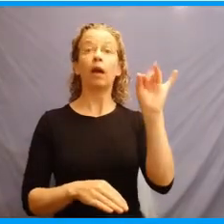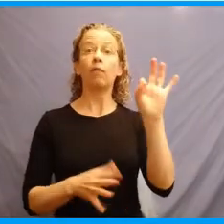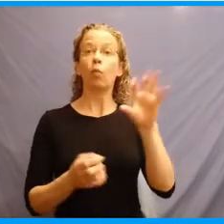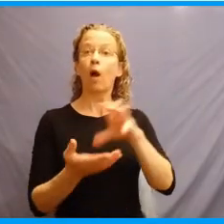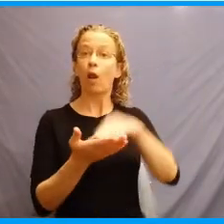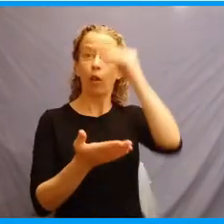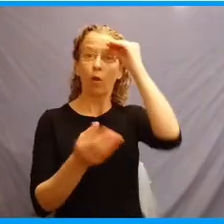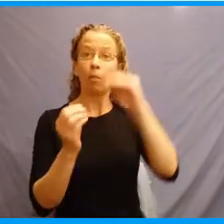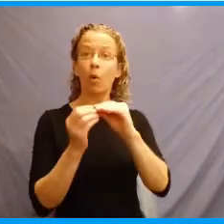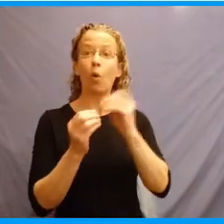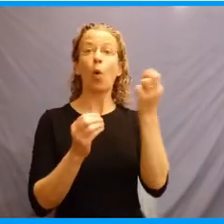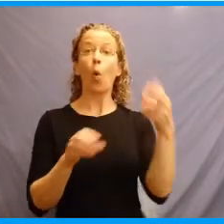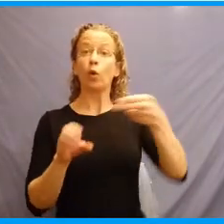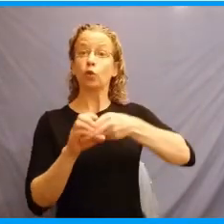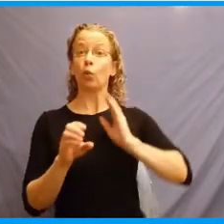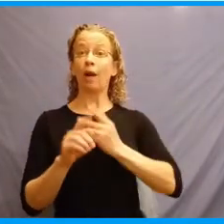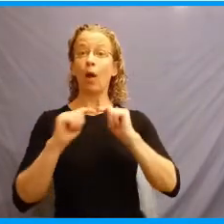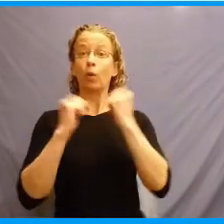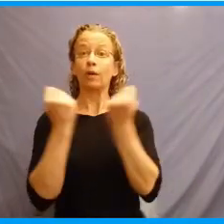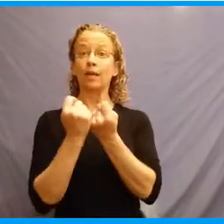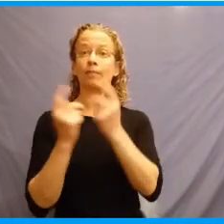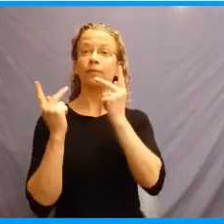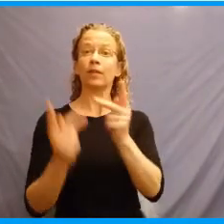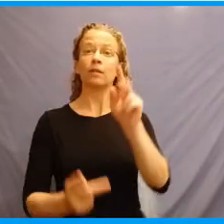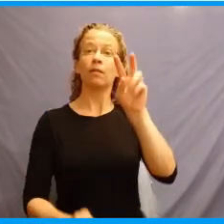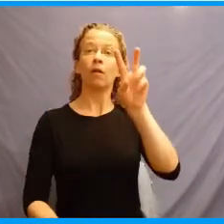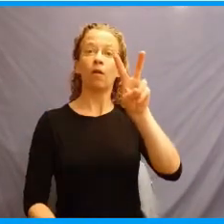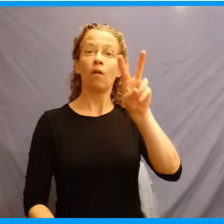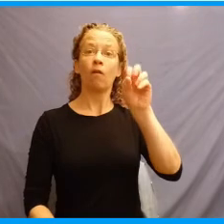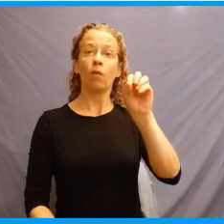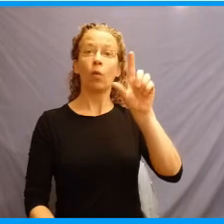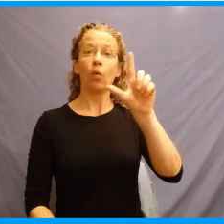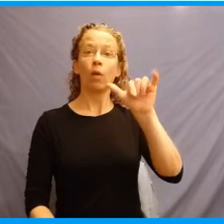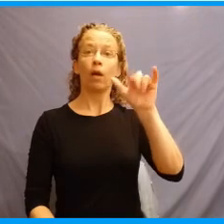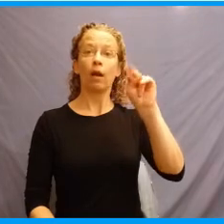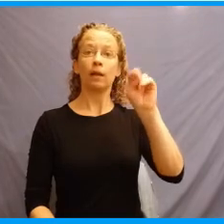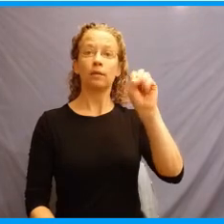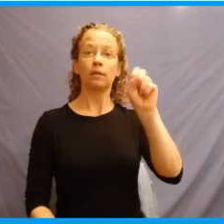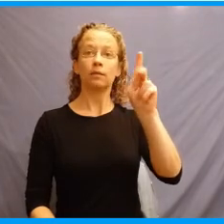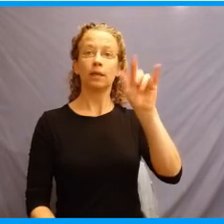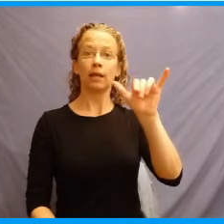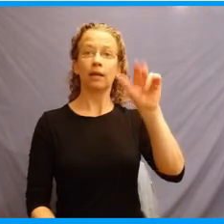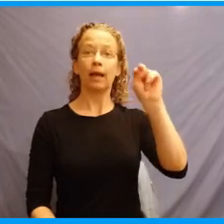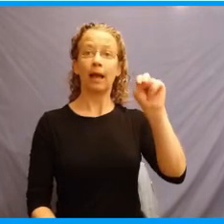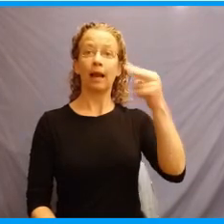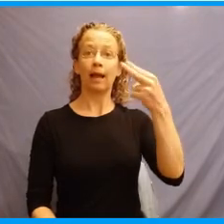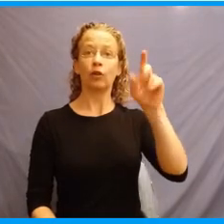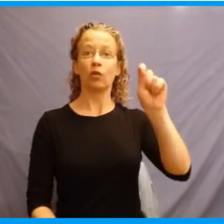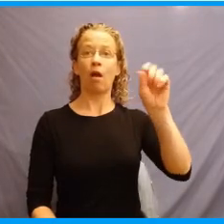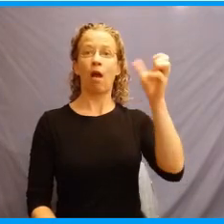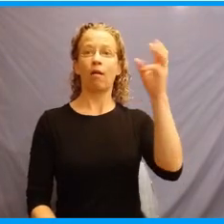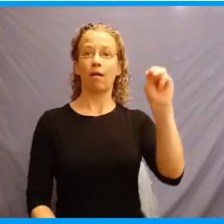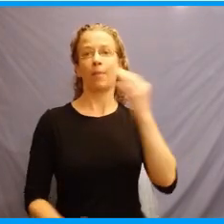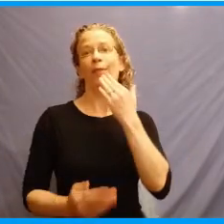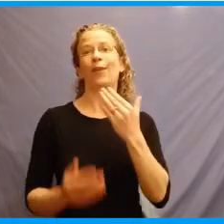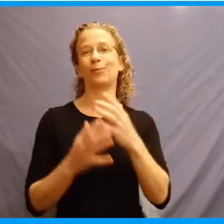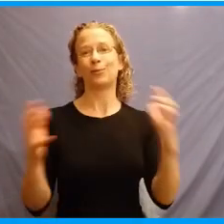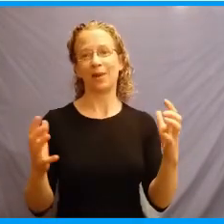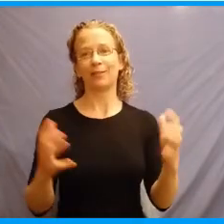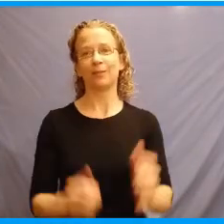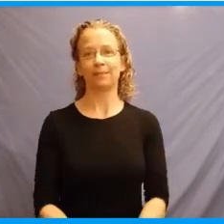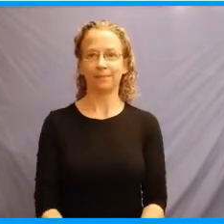join our team, go to bolenskynh.com. Thank you so much. Thank